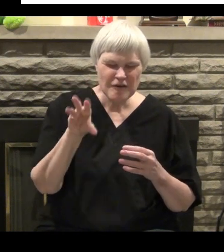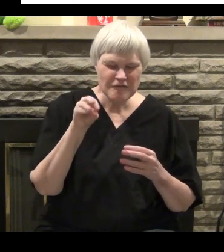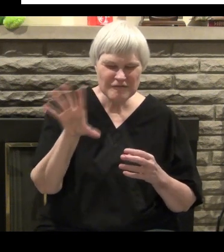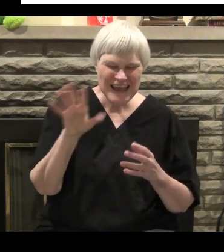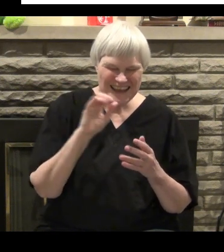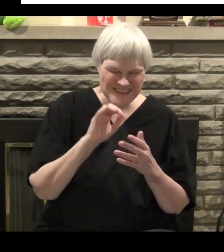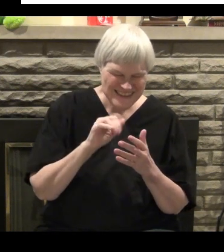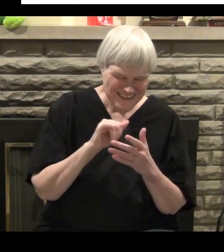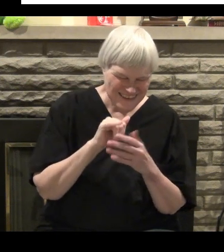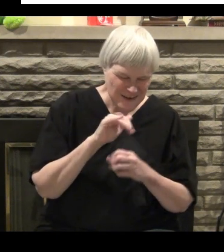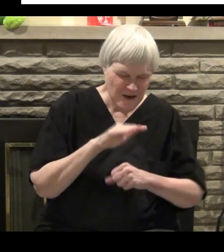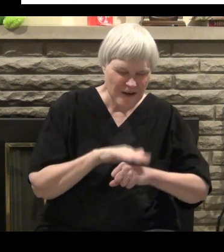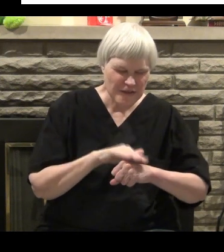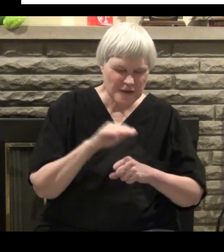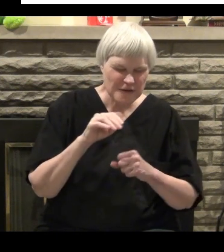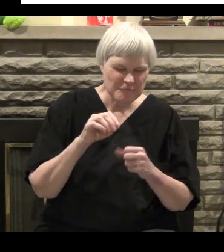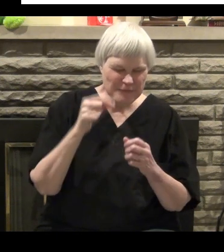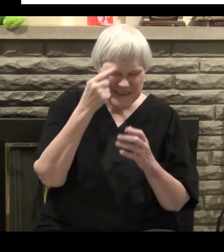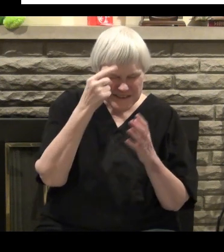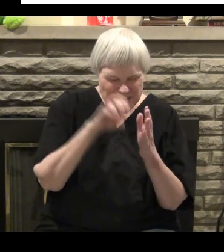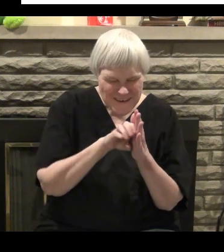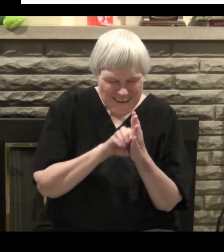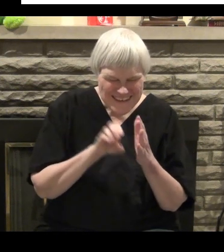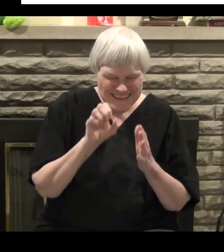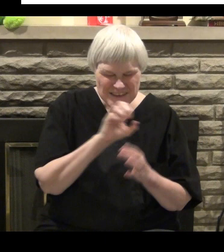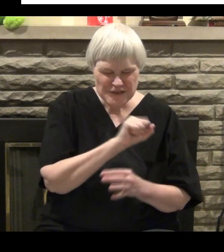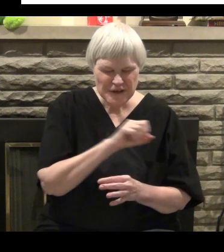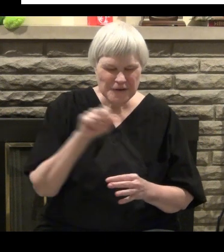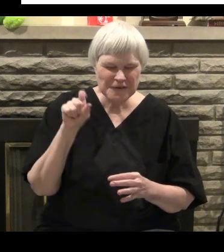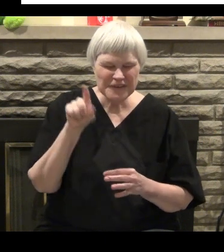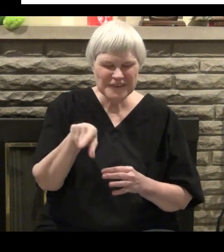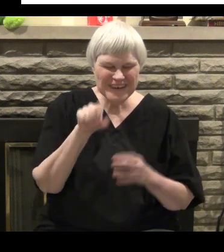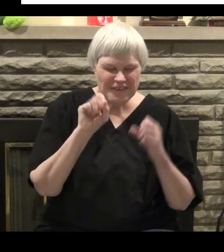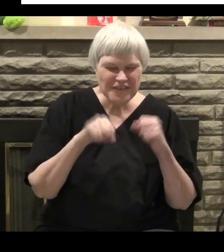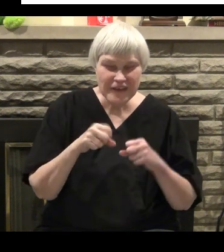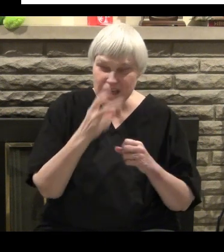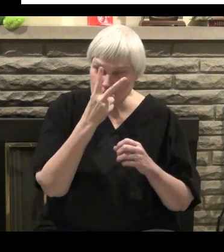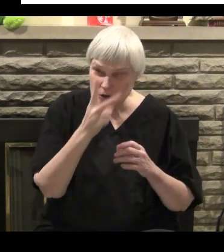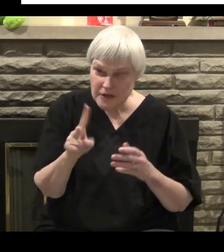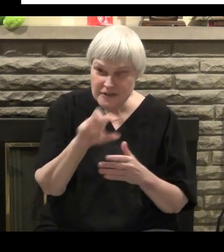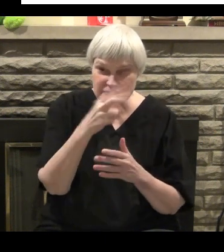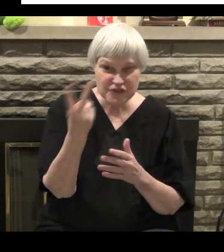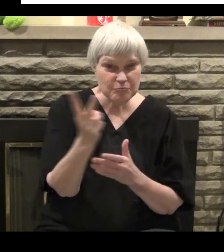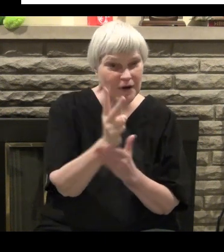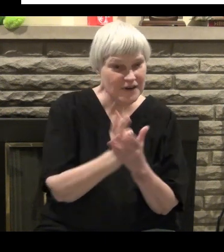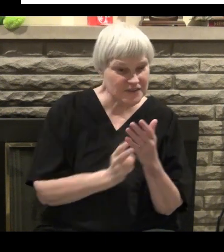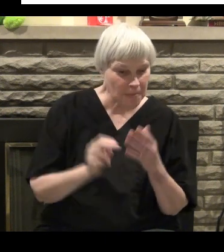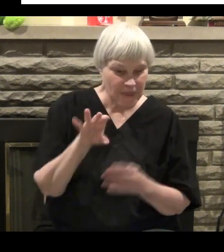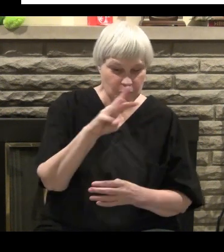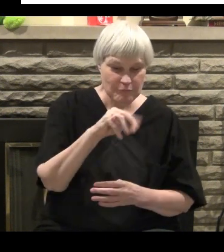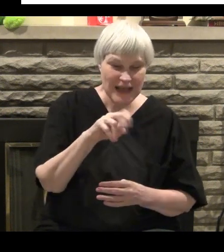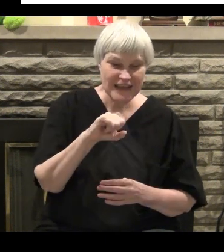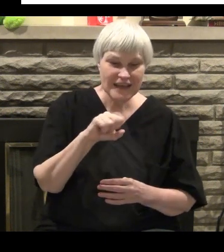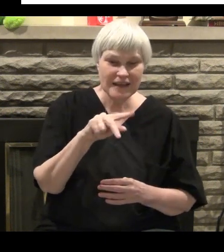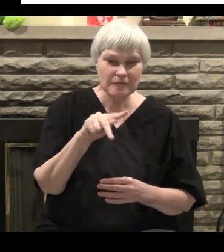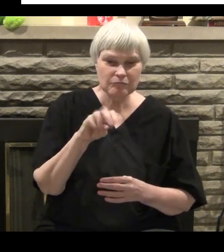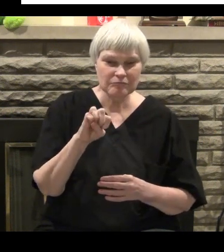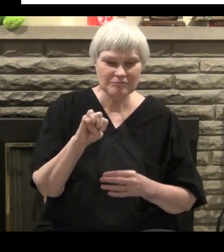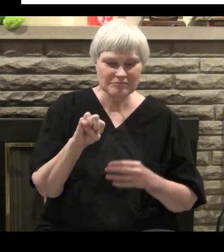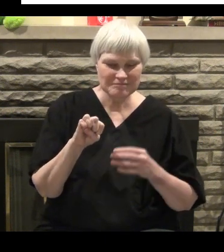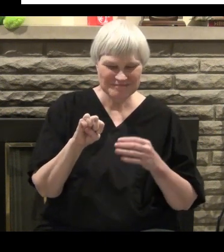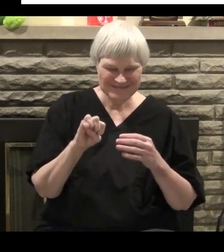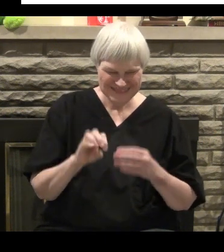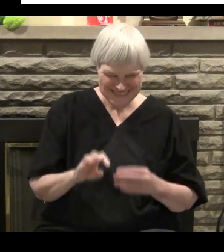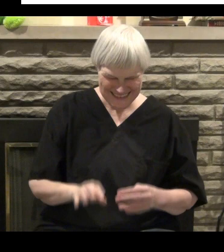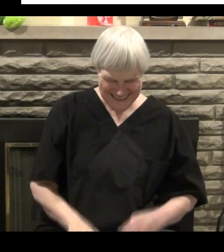will flash the banner on screen from time to time as a reminder for those watching the video. As we now begin this two-part message